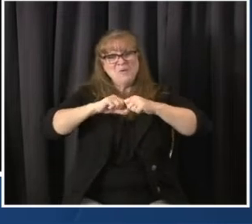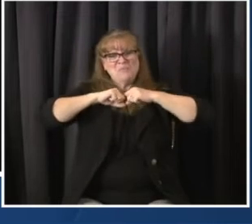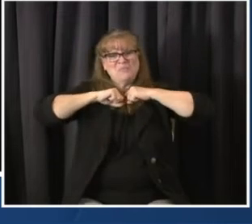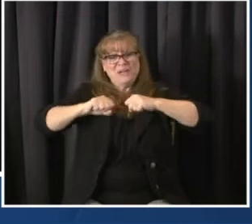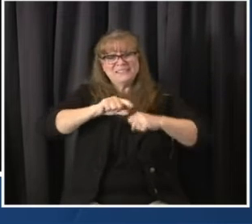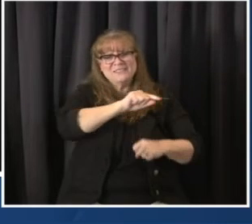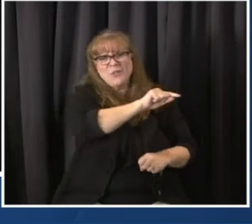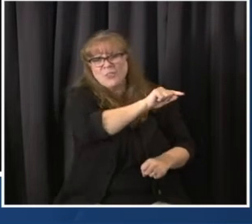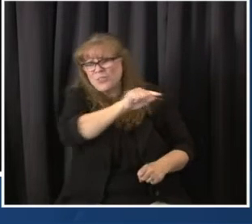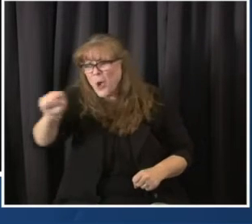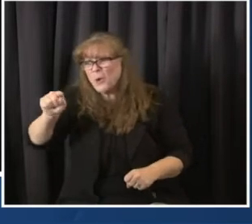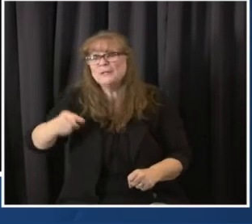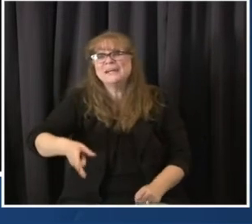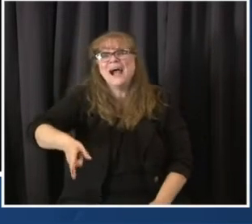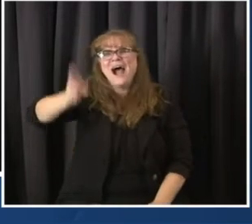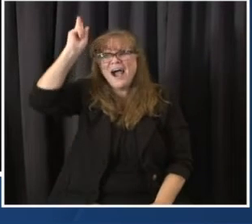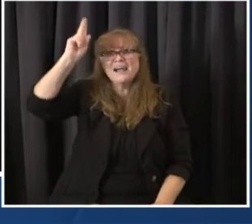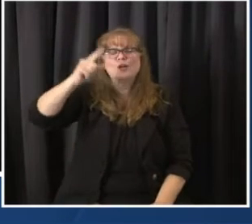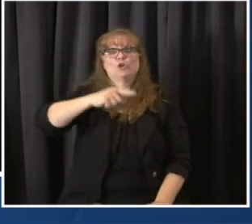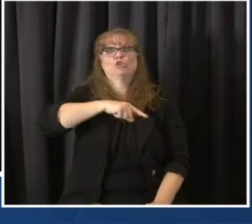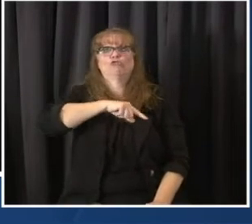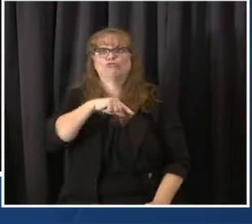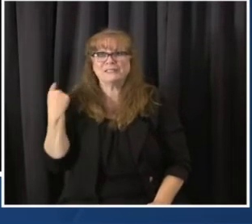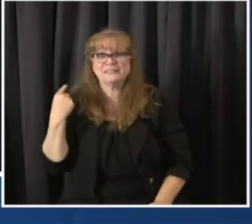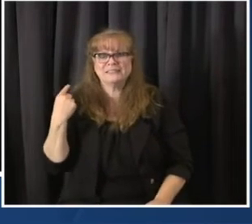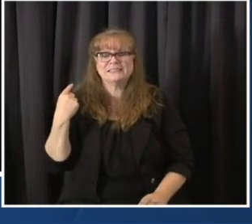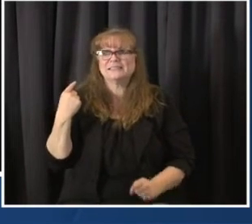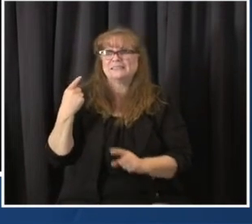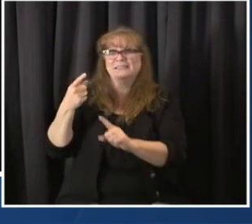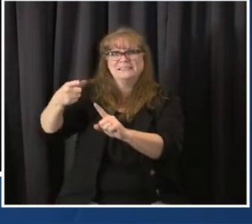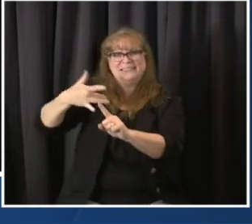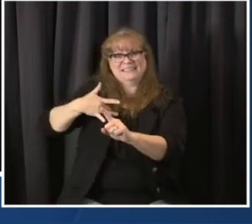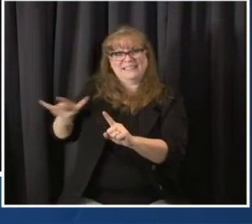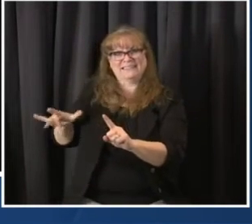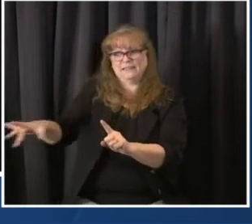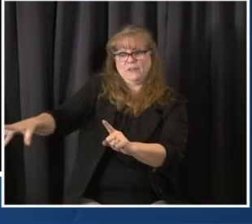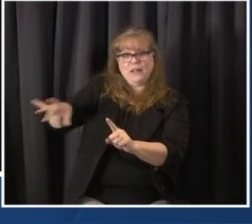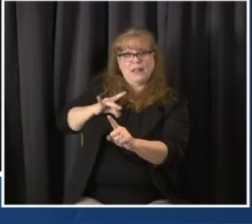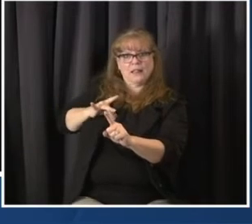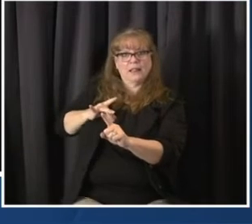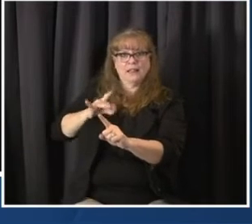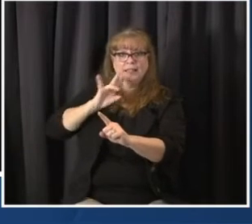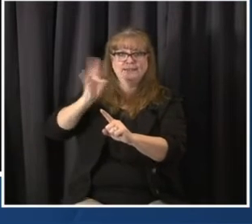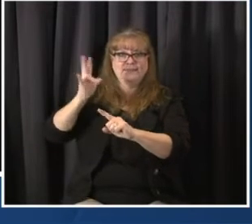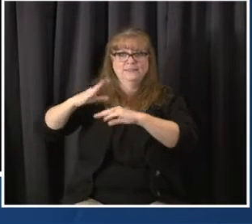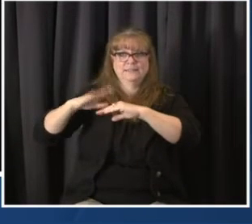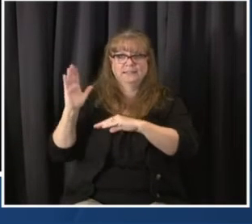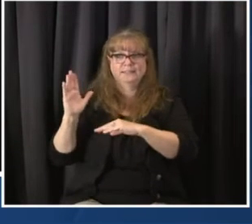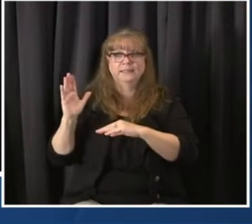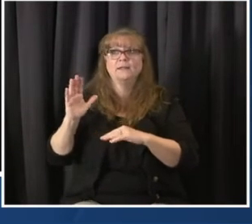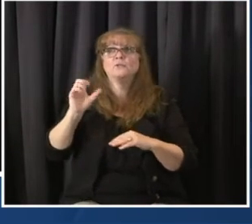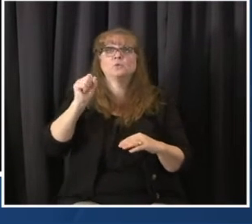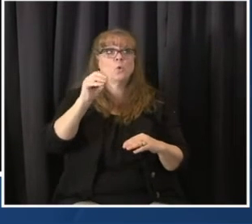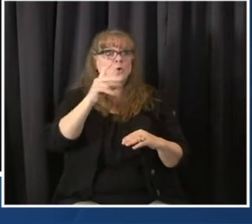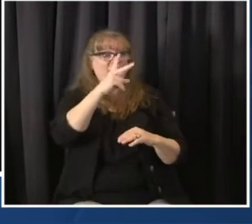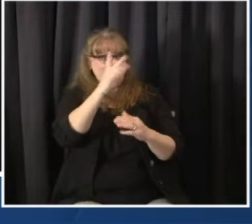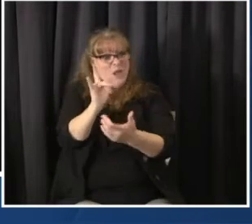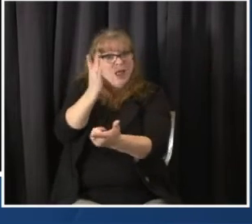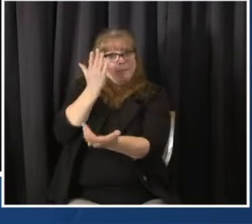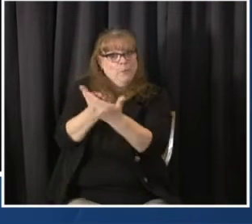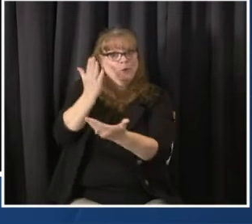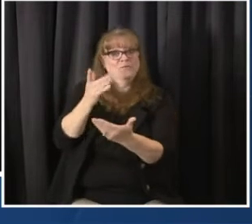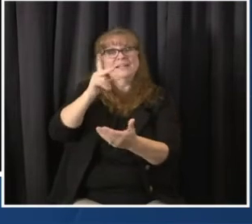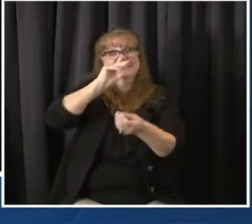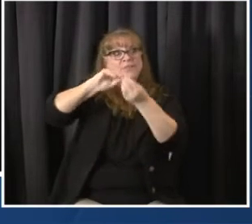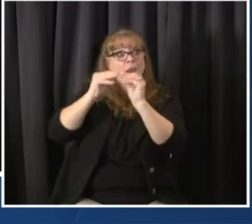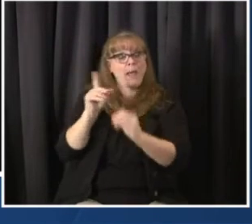and up. This chart shows how we will reach our wildly important goal. My administration has we implement in each area what we call